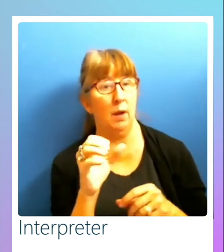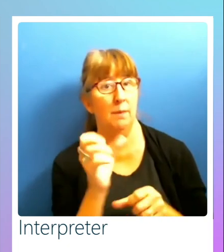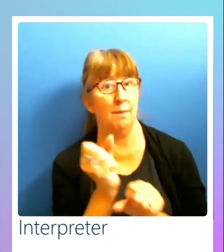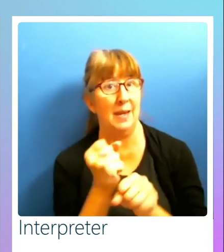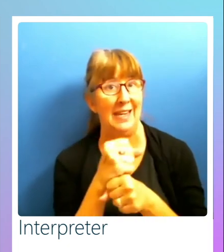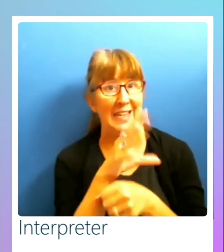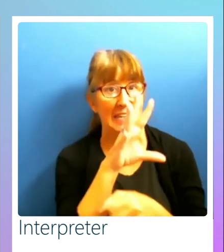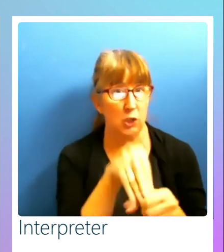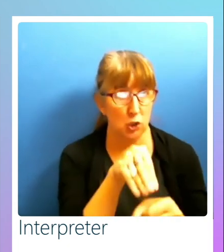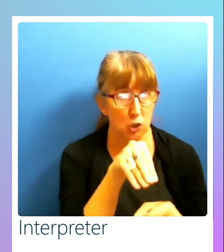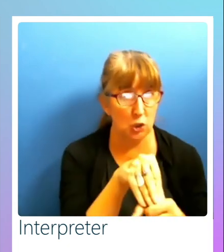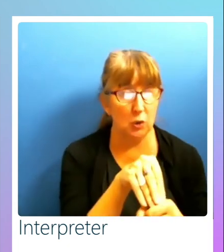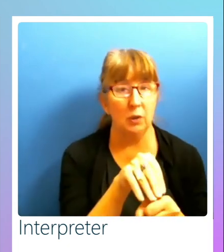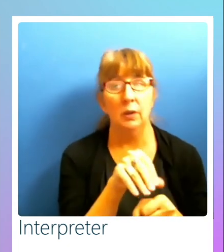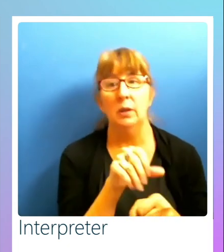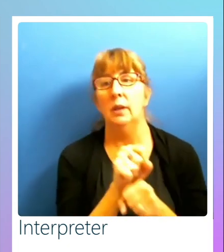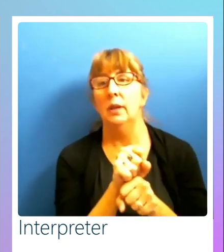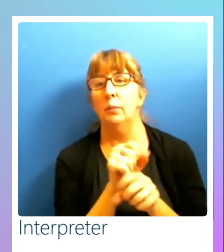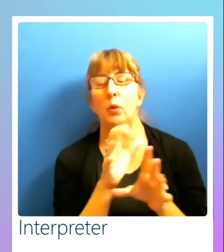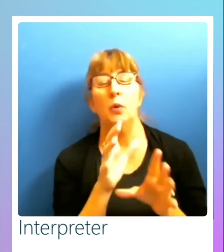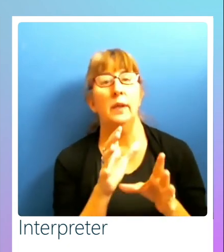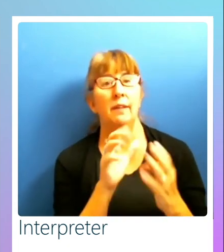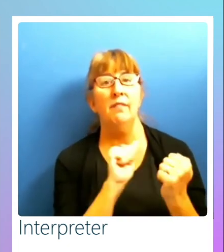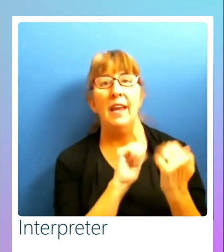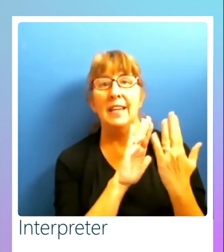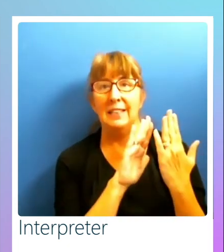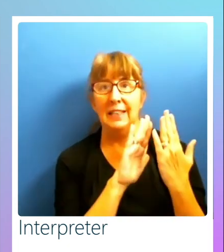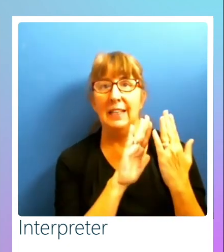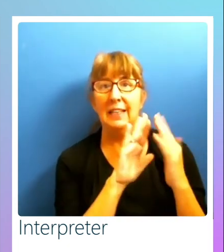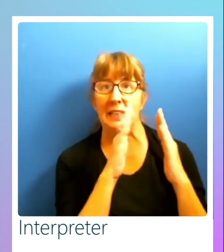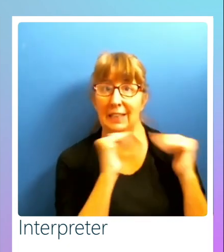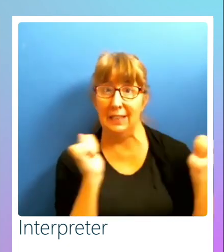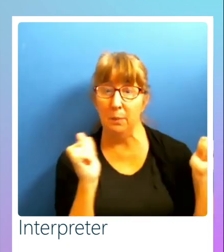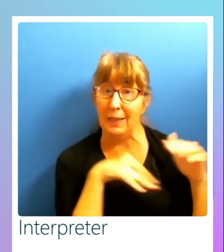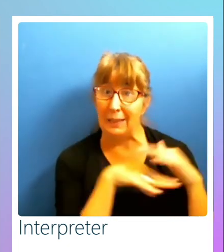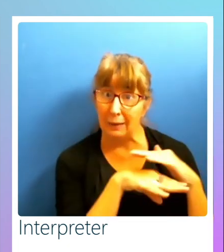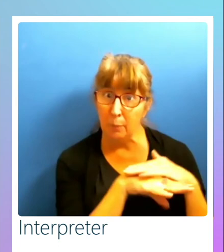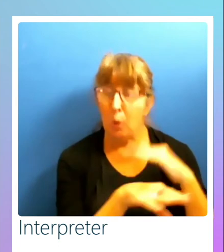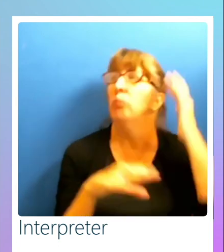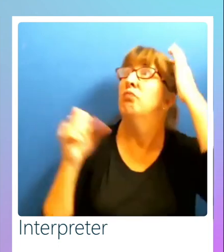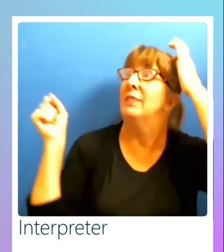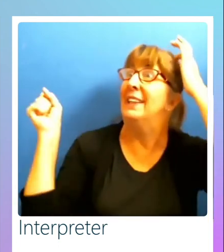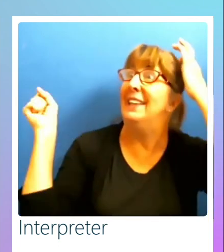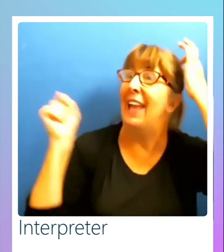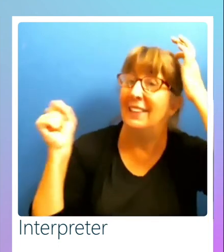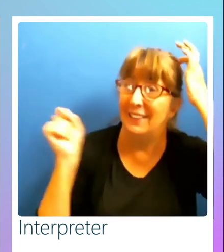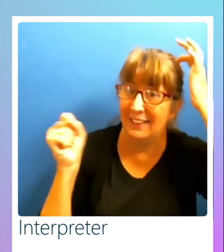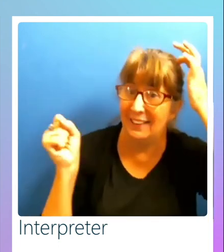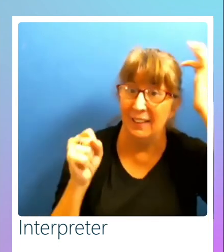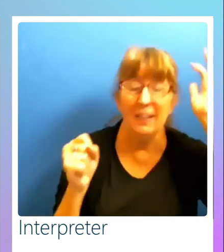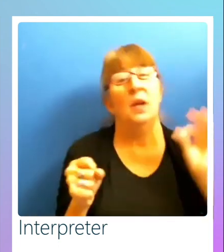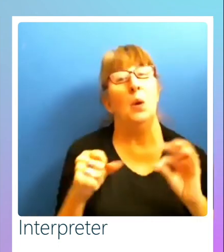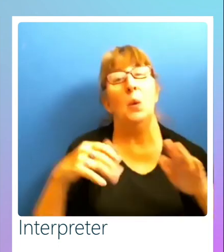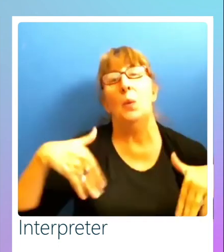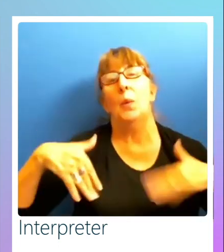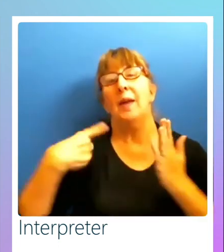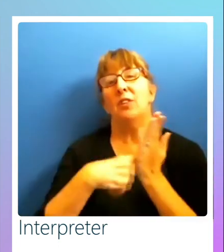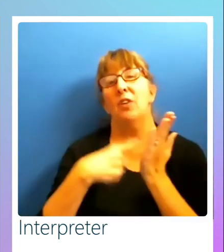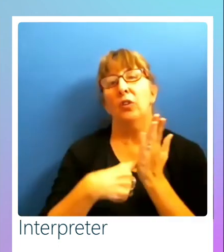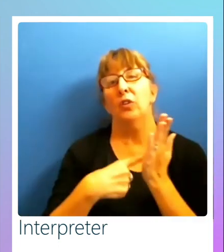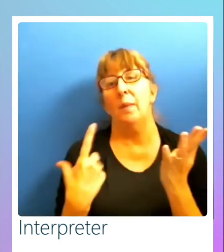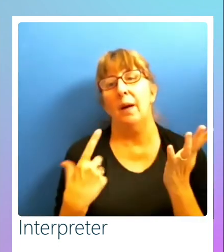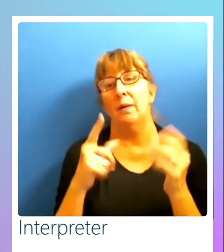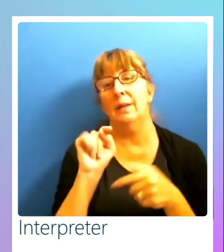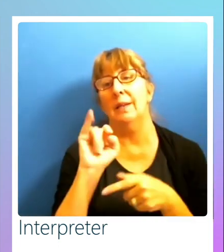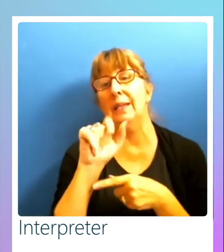employee facing systems accessible? Oh, yes. So I, we didn't really talk, we didn't talk title one